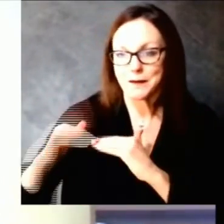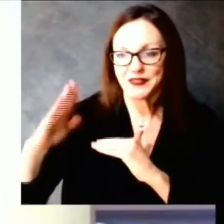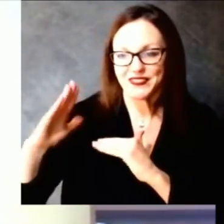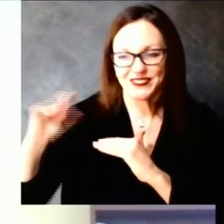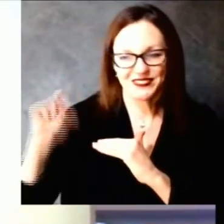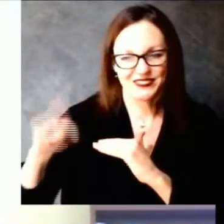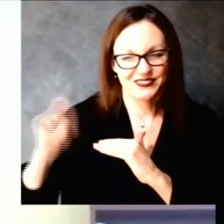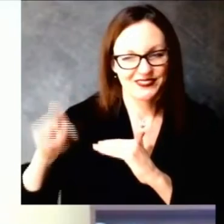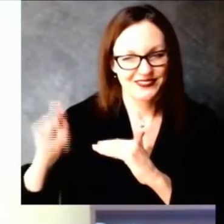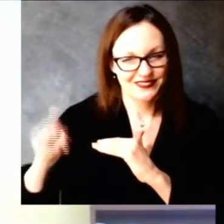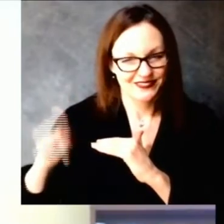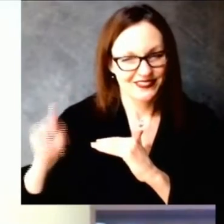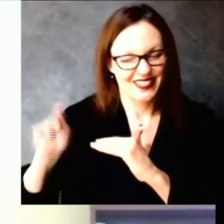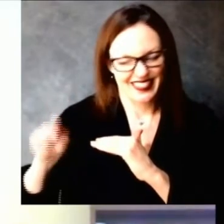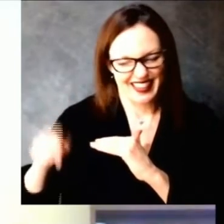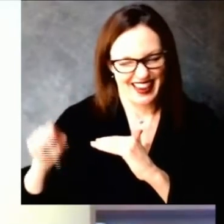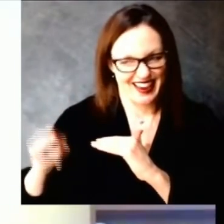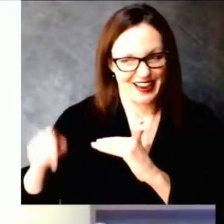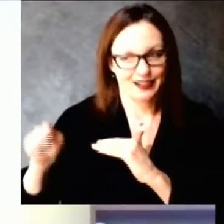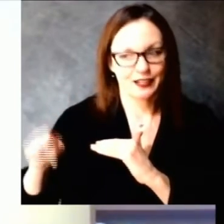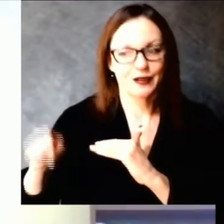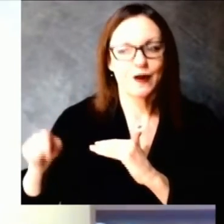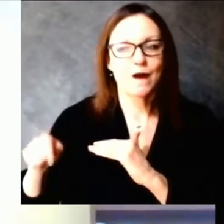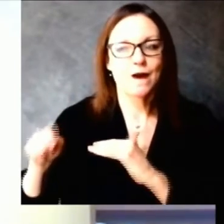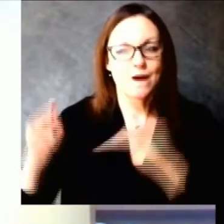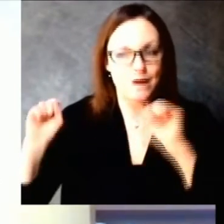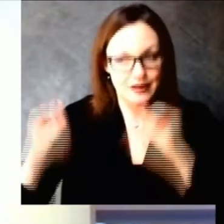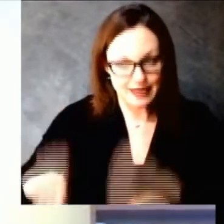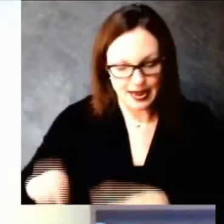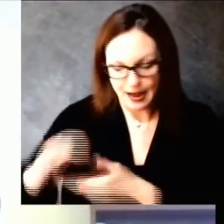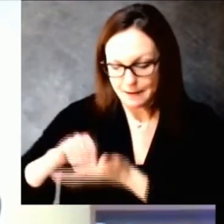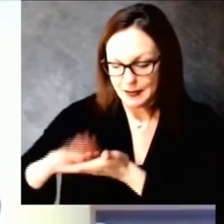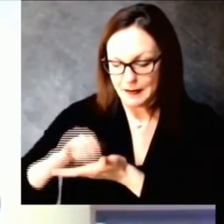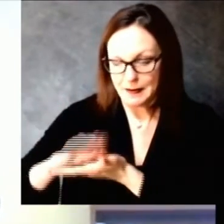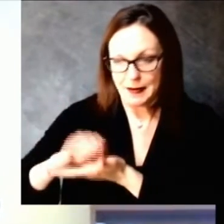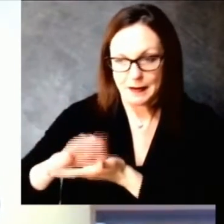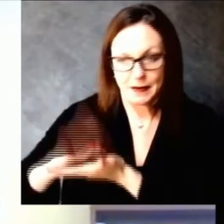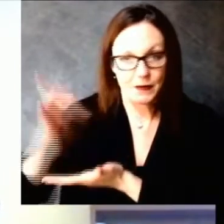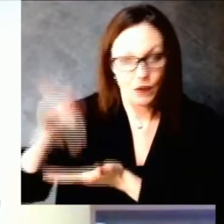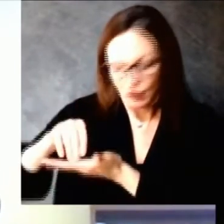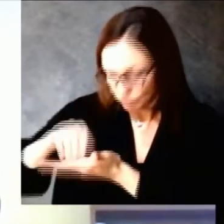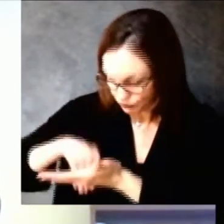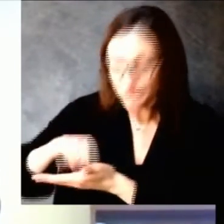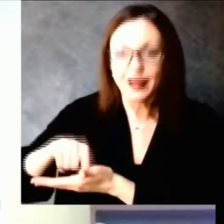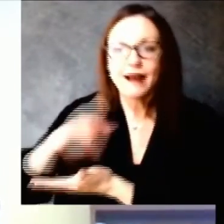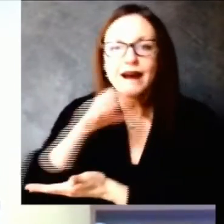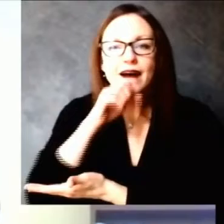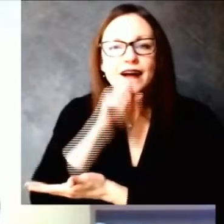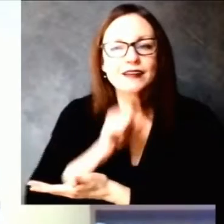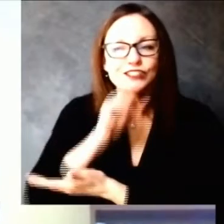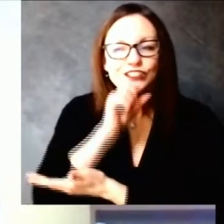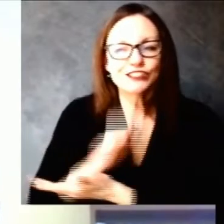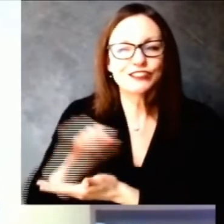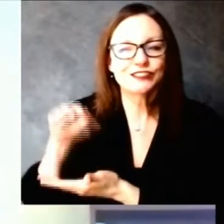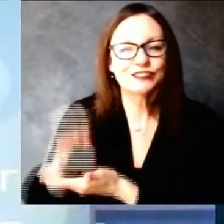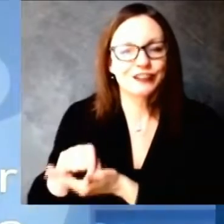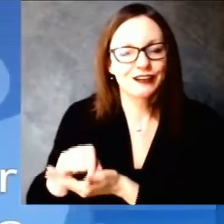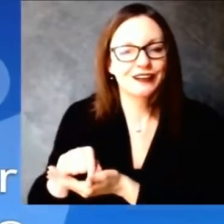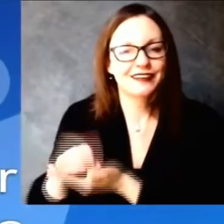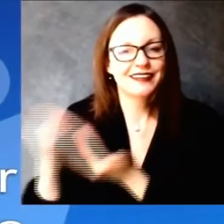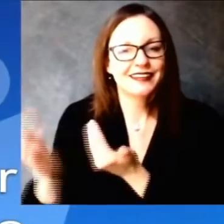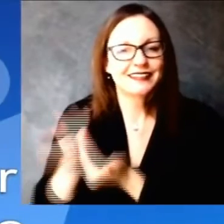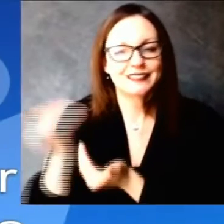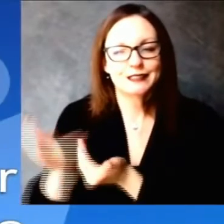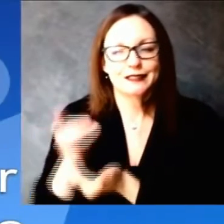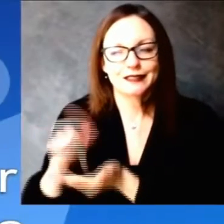third of the way towards a hundred percent of that population having their first vaccine thank you for